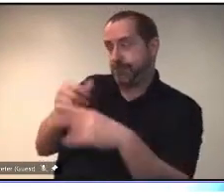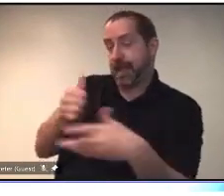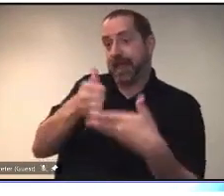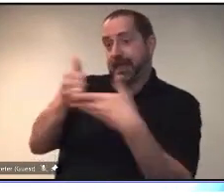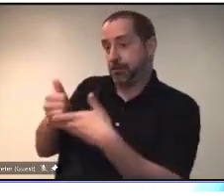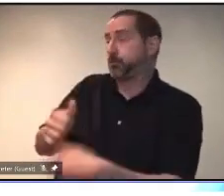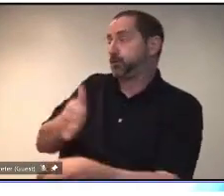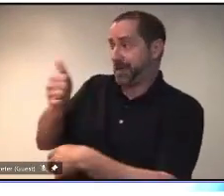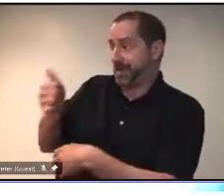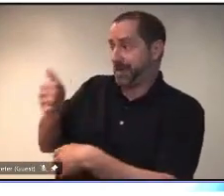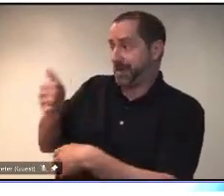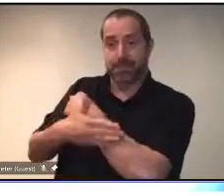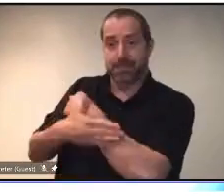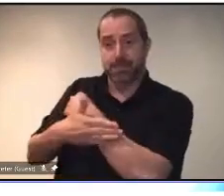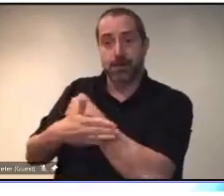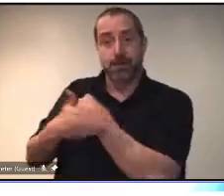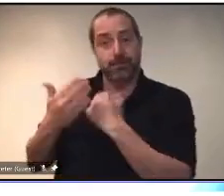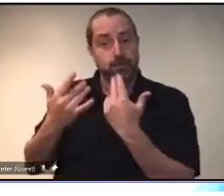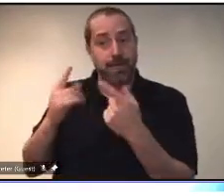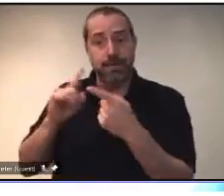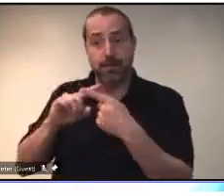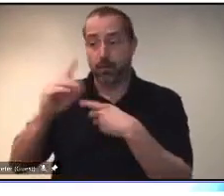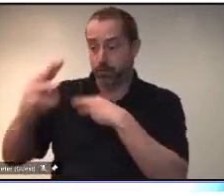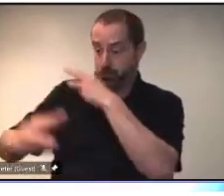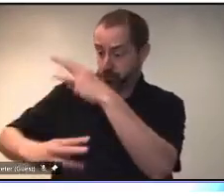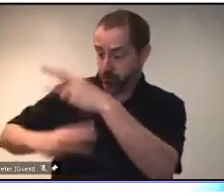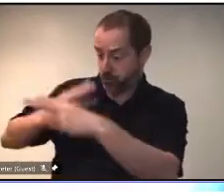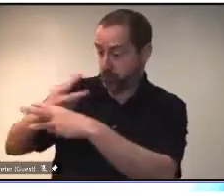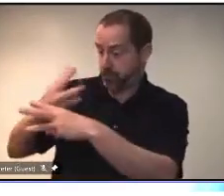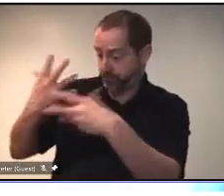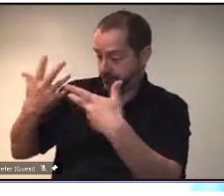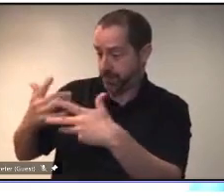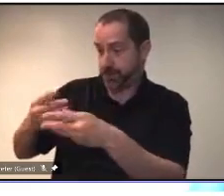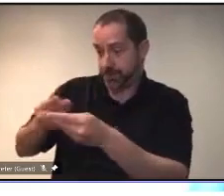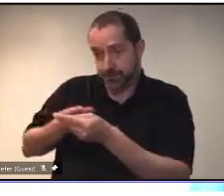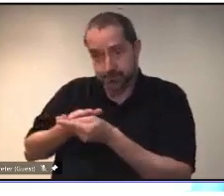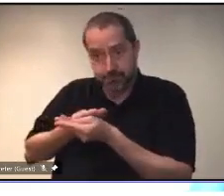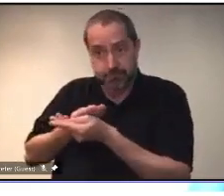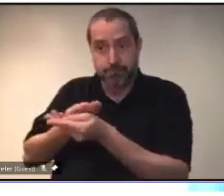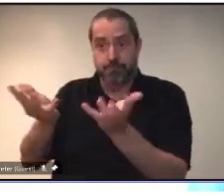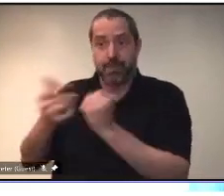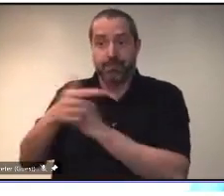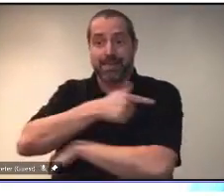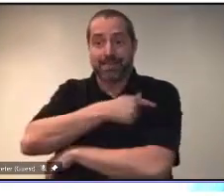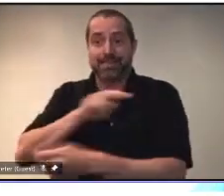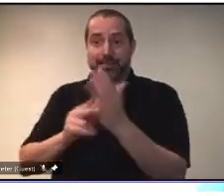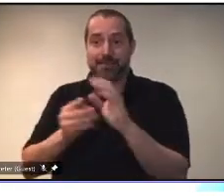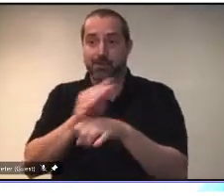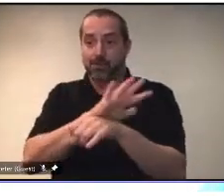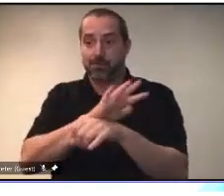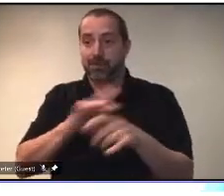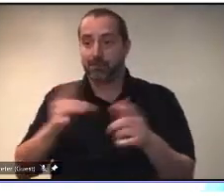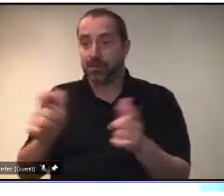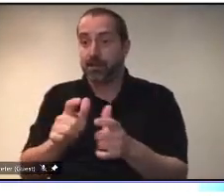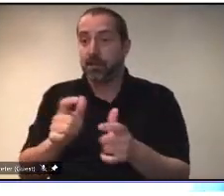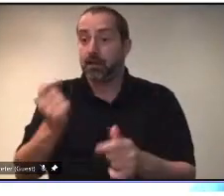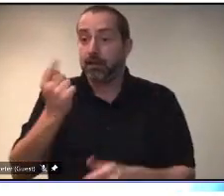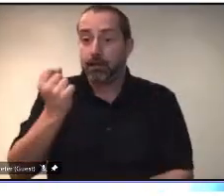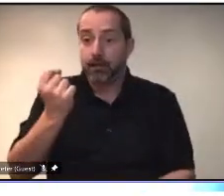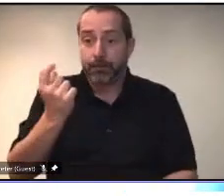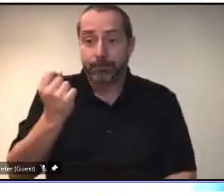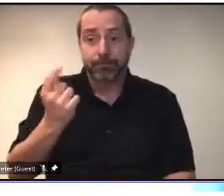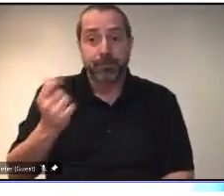vaccinated the pandemic globally will not end but we have an opportunity to basically end the pandemic the worst asses of the pandemic